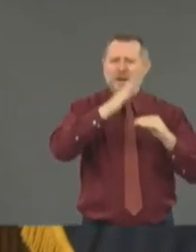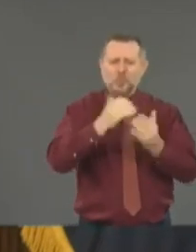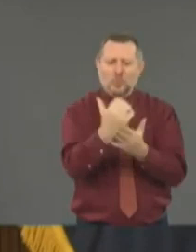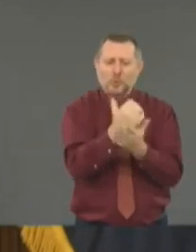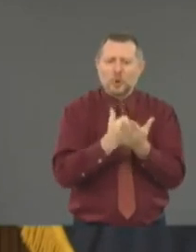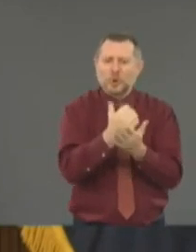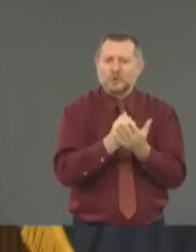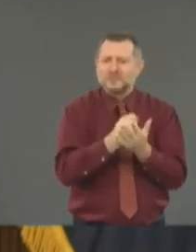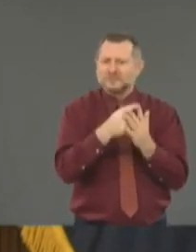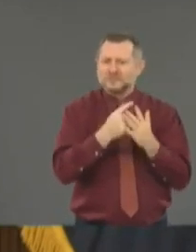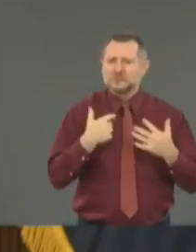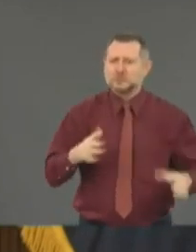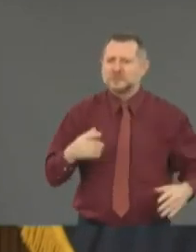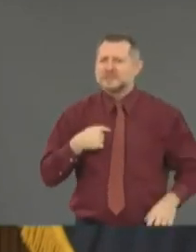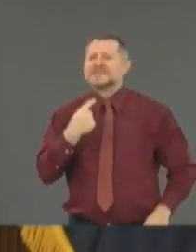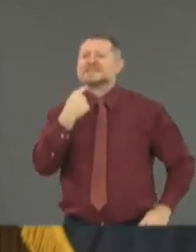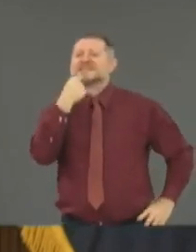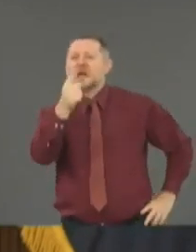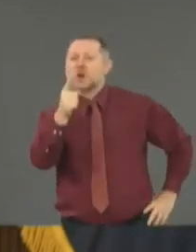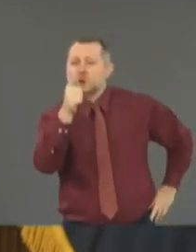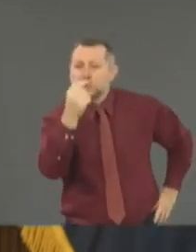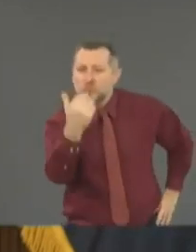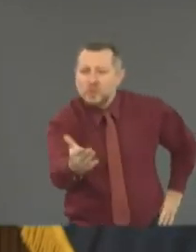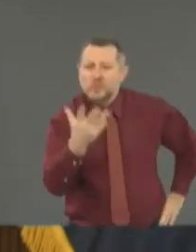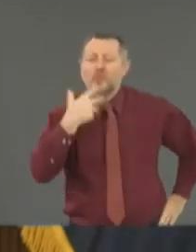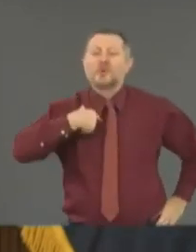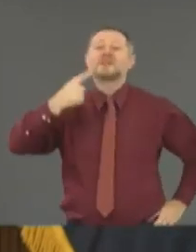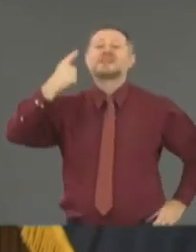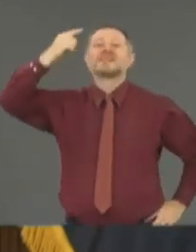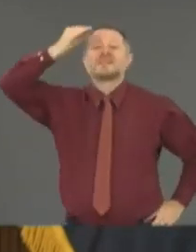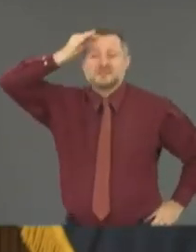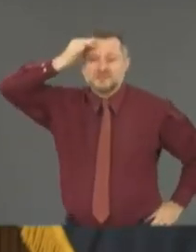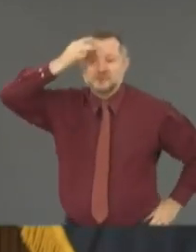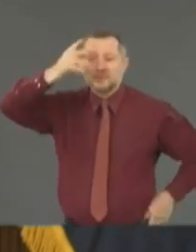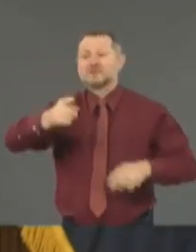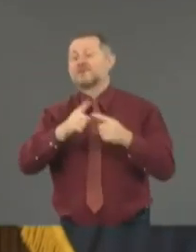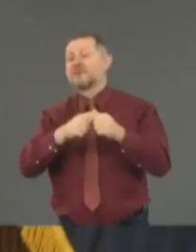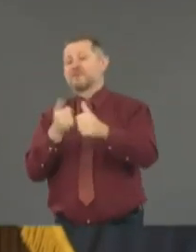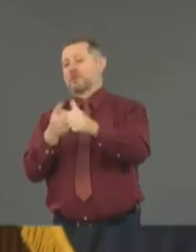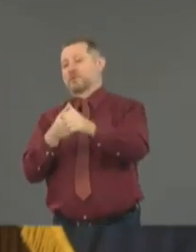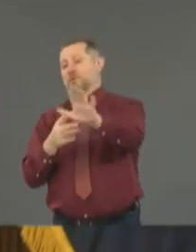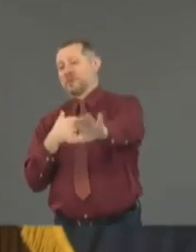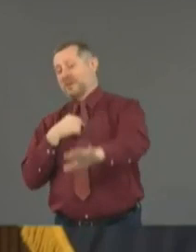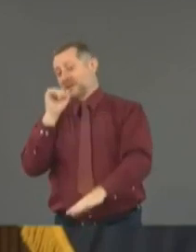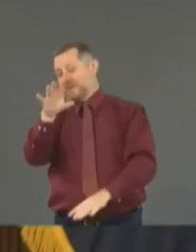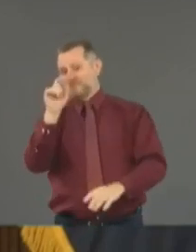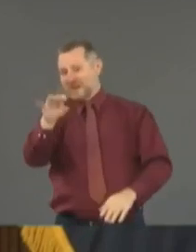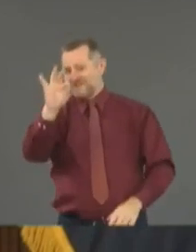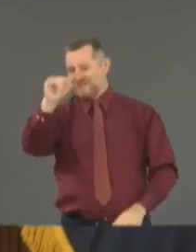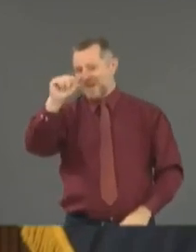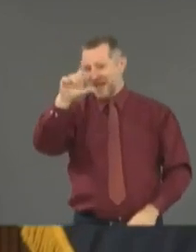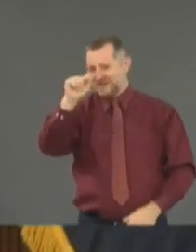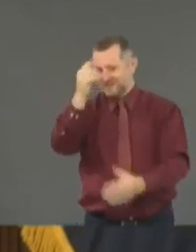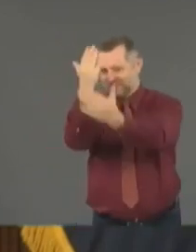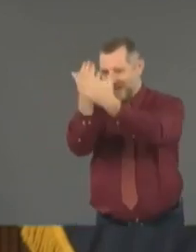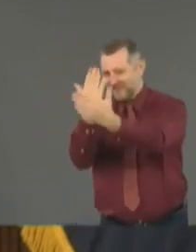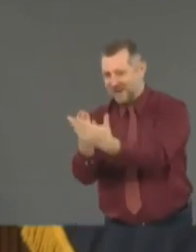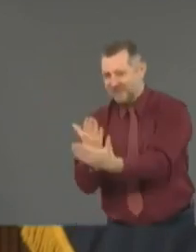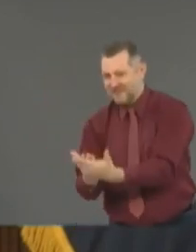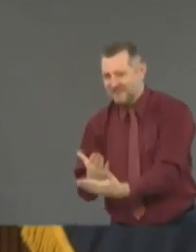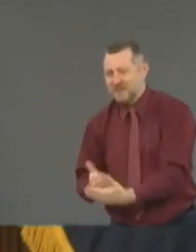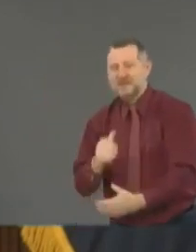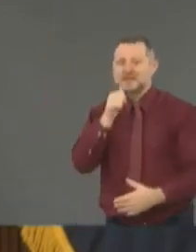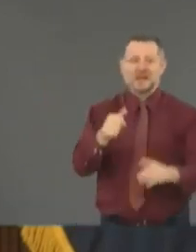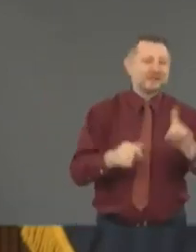just tell people what I think. And I give them the facts first. Here are the facts. Here are the facts. Not Democratic facts. Not Republican